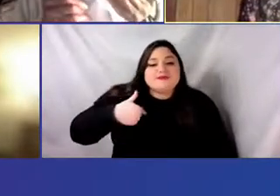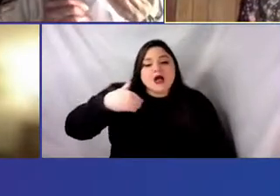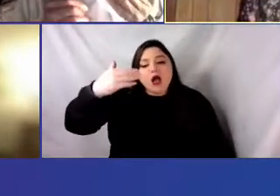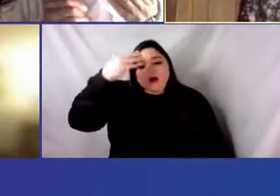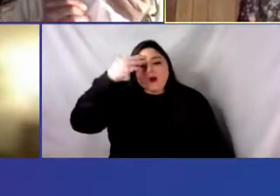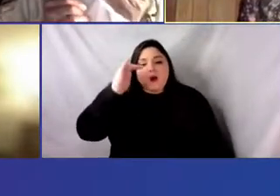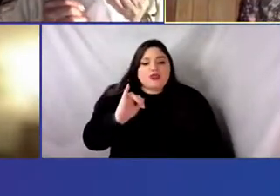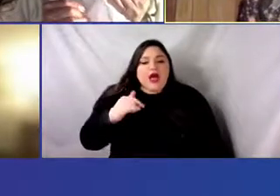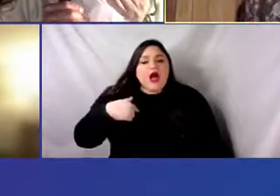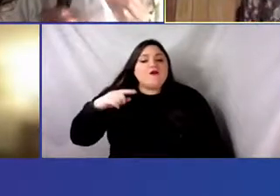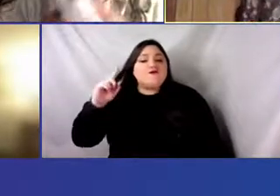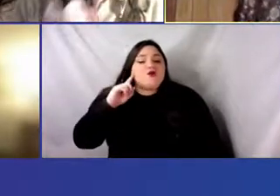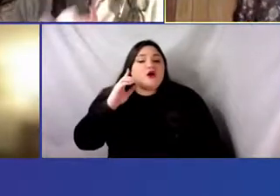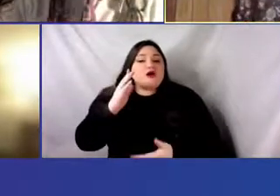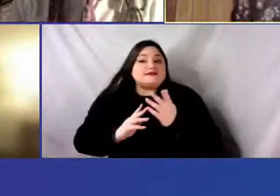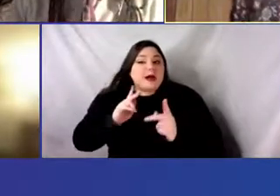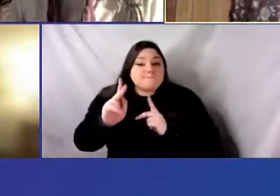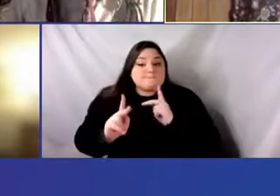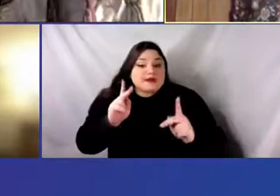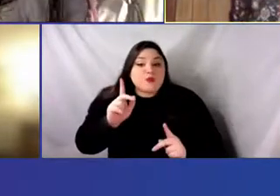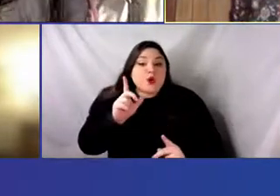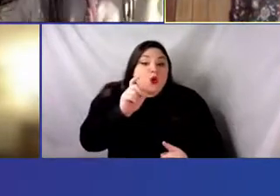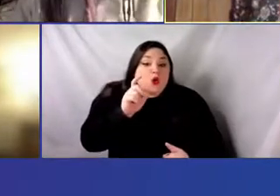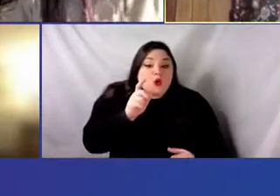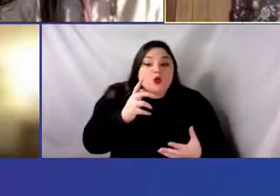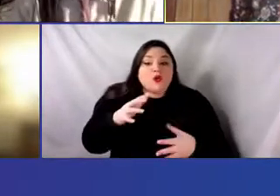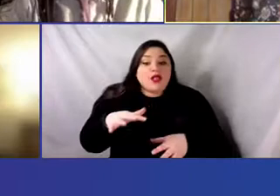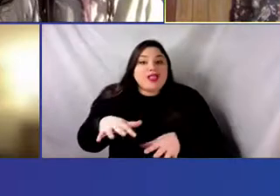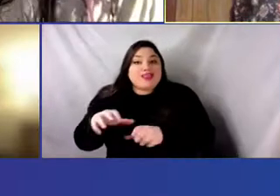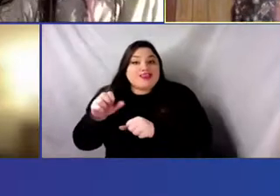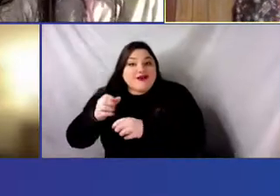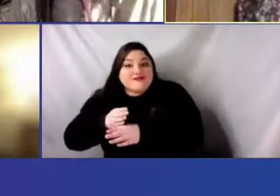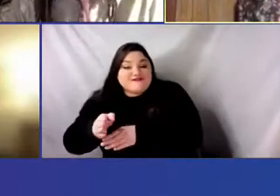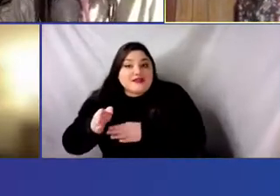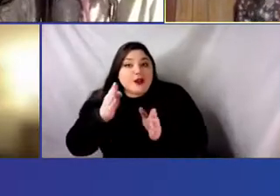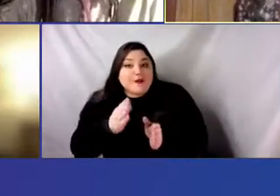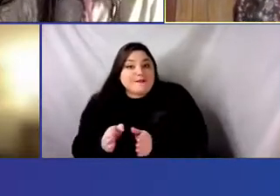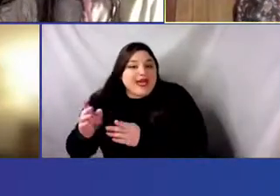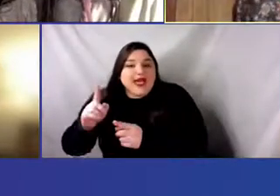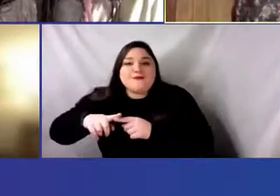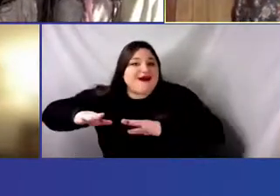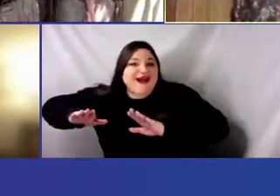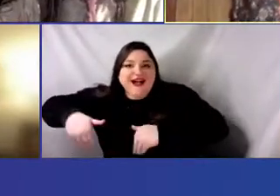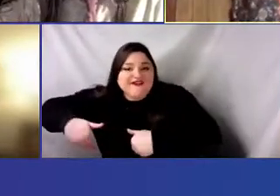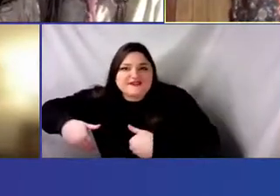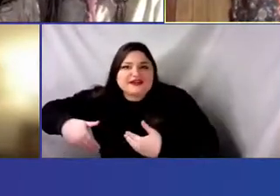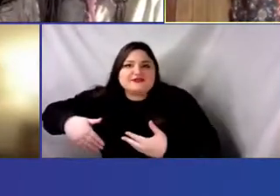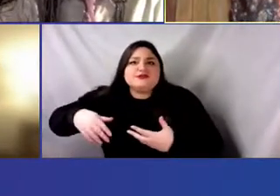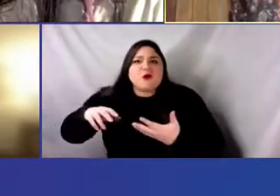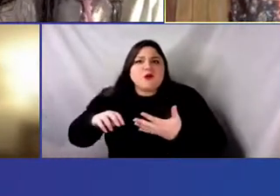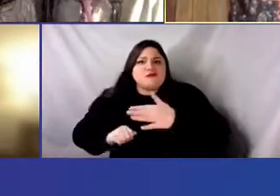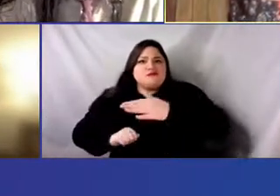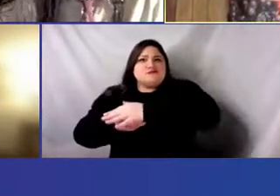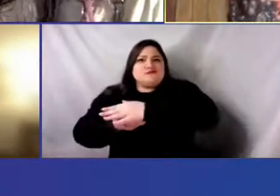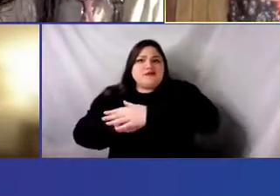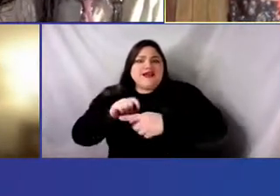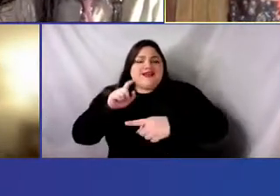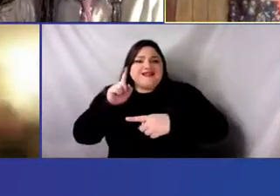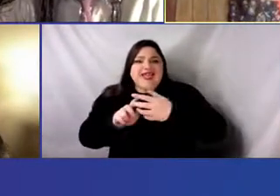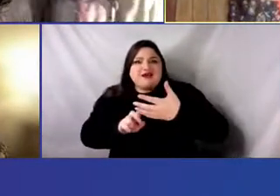about to enter the field and never did. Um, and in terms of, of how,